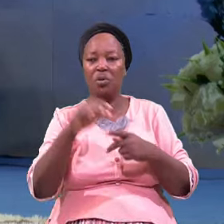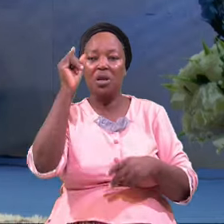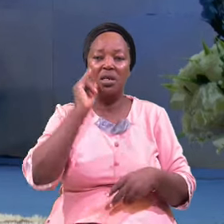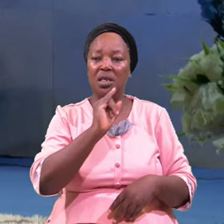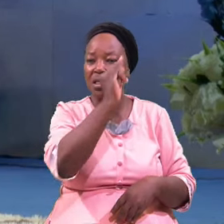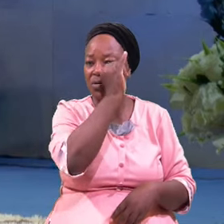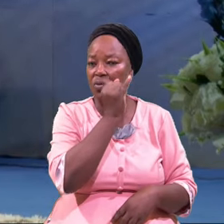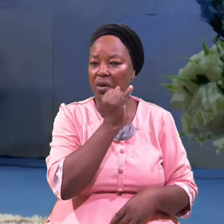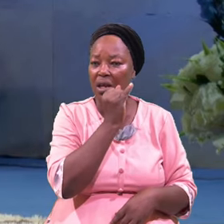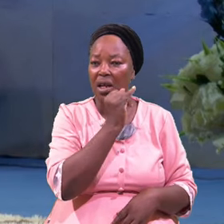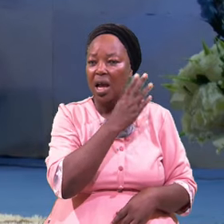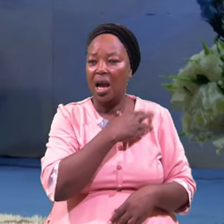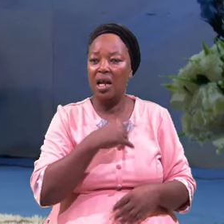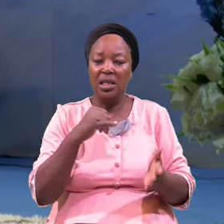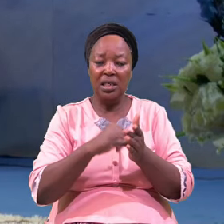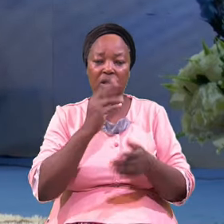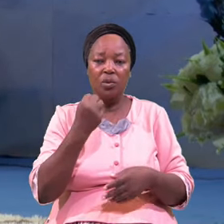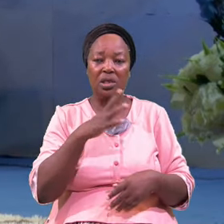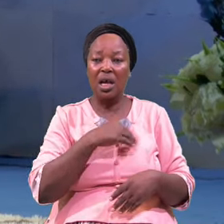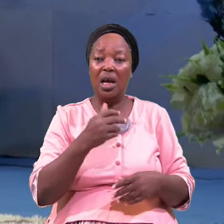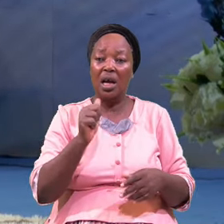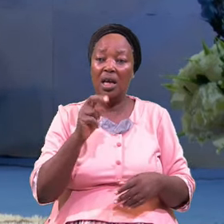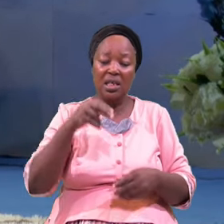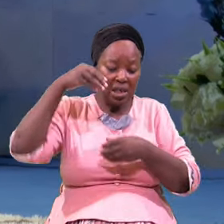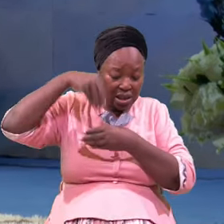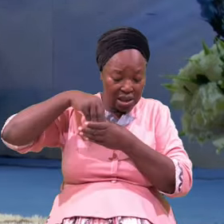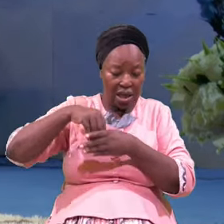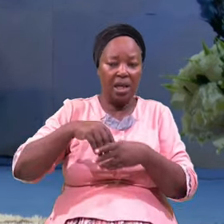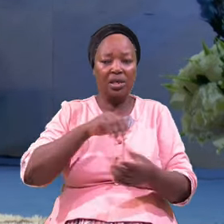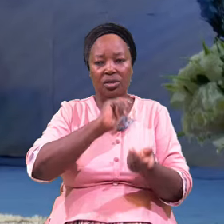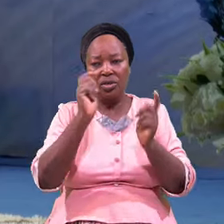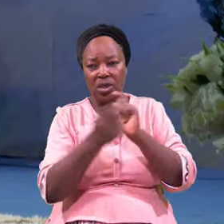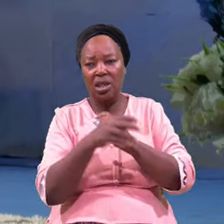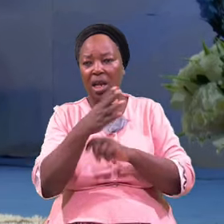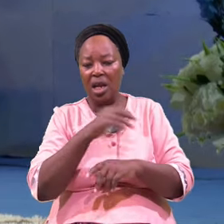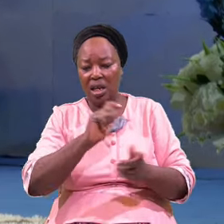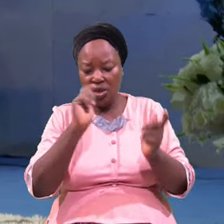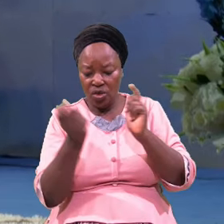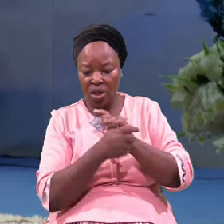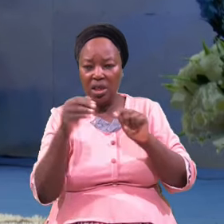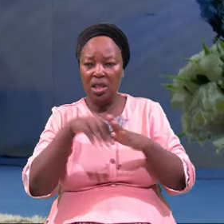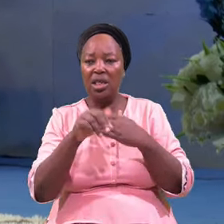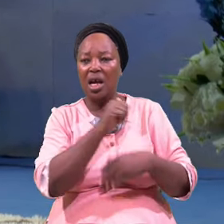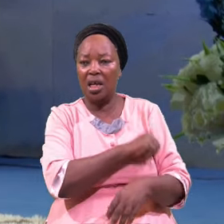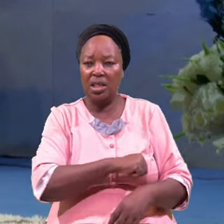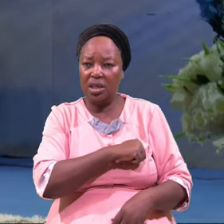It Was An Internal Change And A Change In Attitude